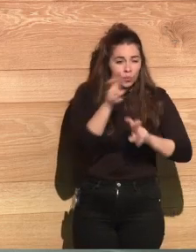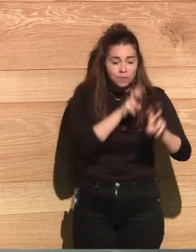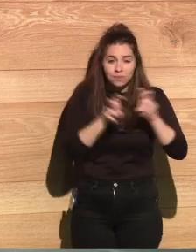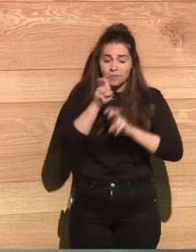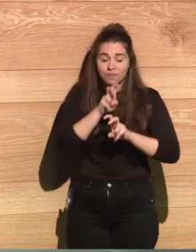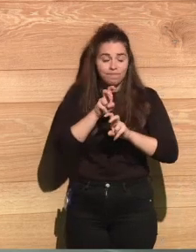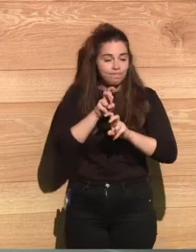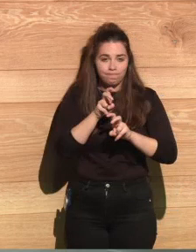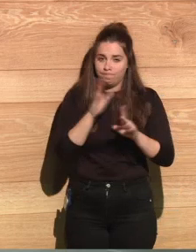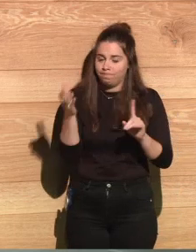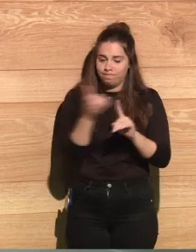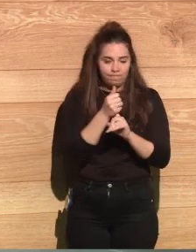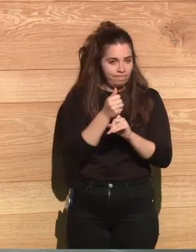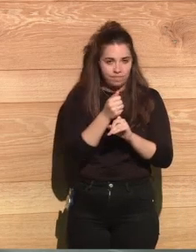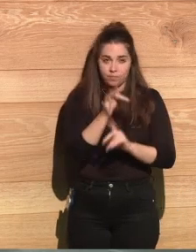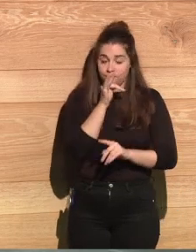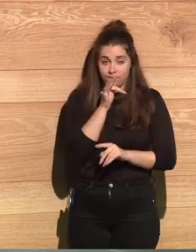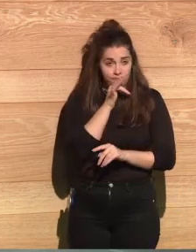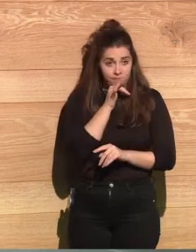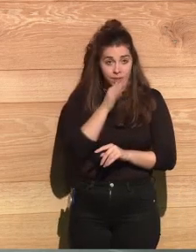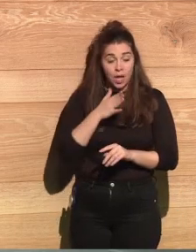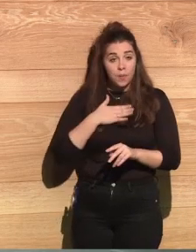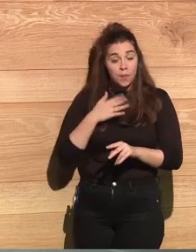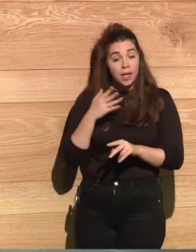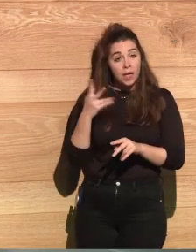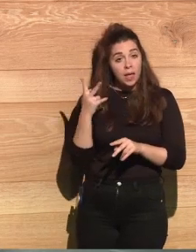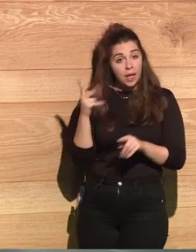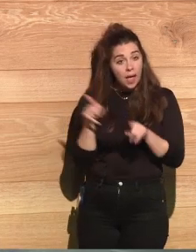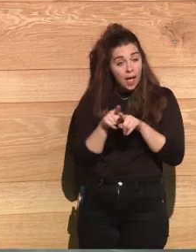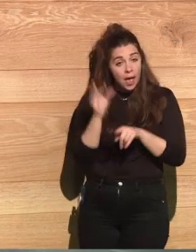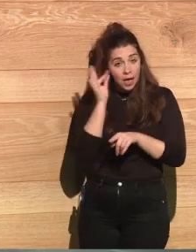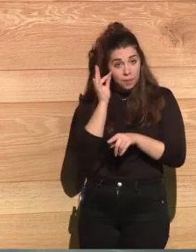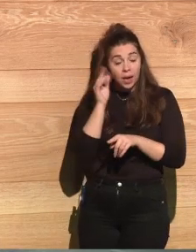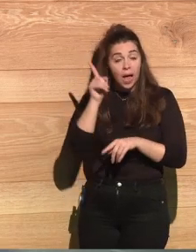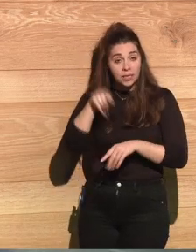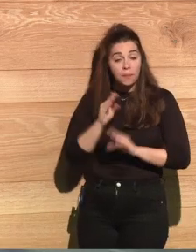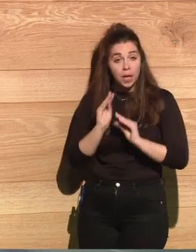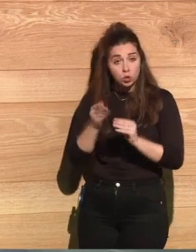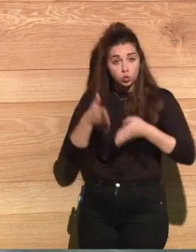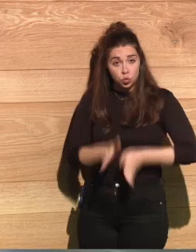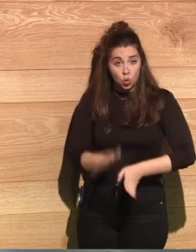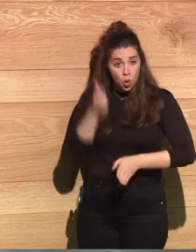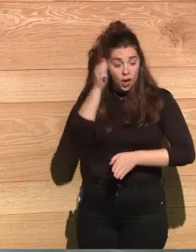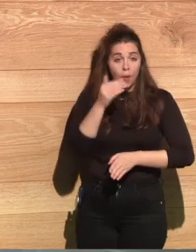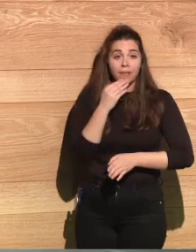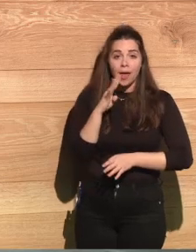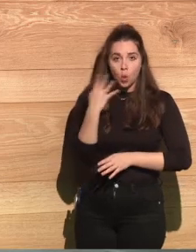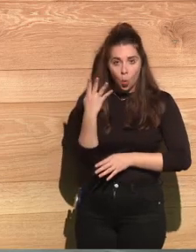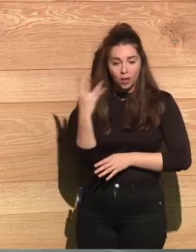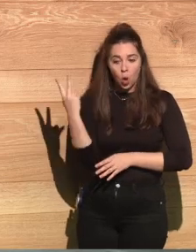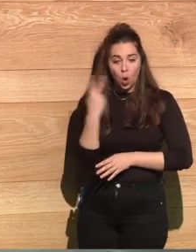My sister and her four-year-old child were walking over the bridge to go to the clinic.